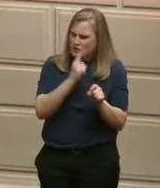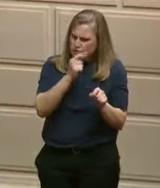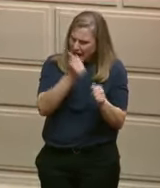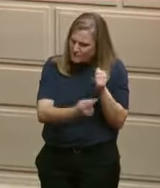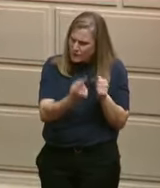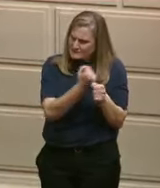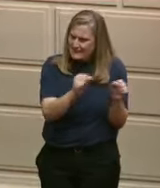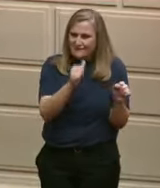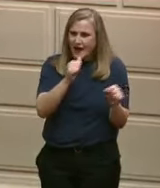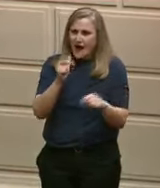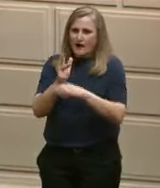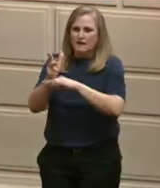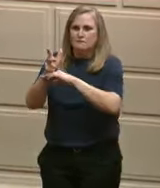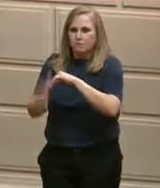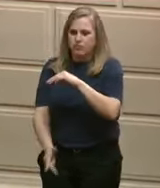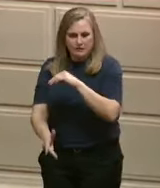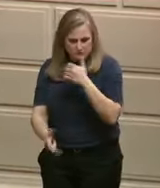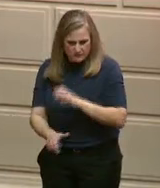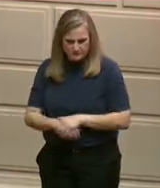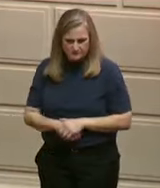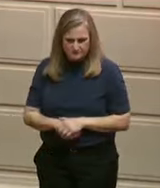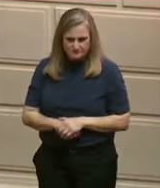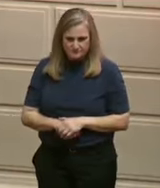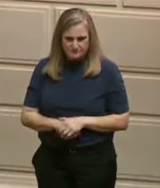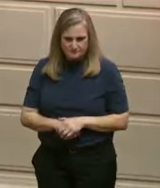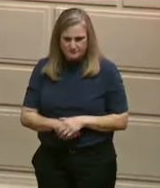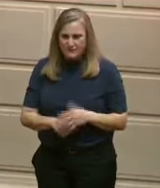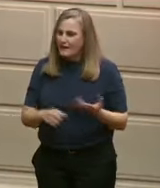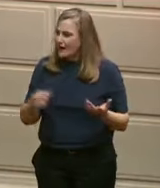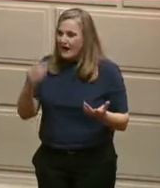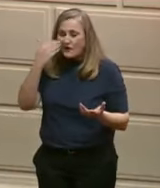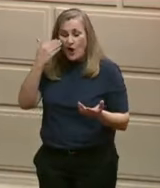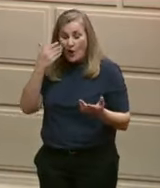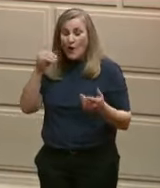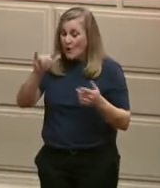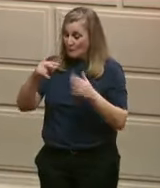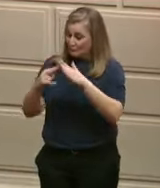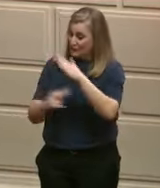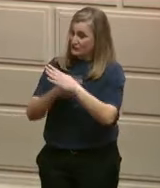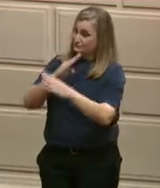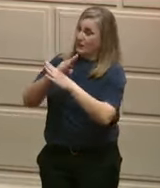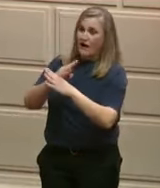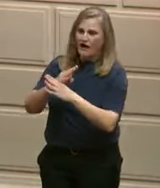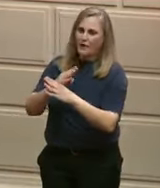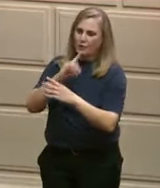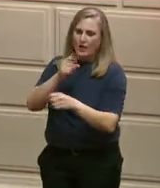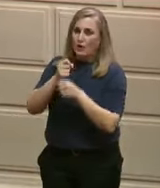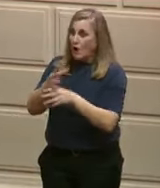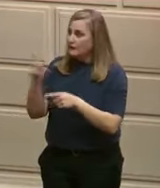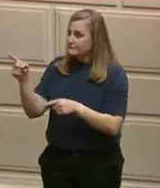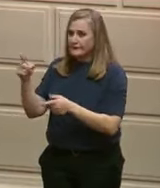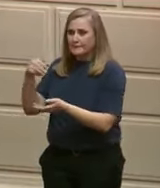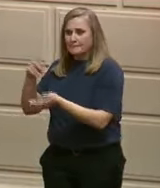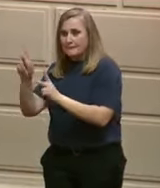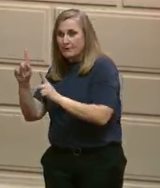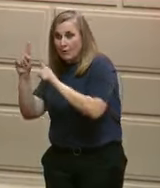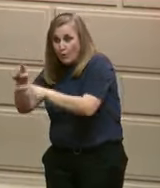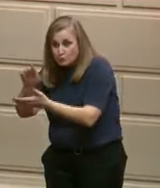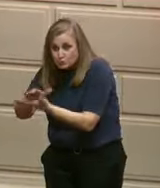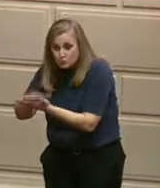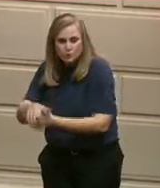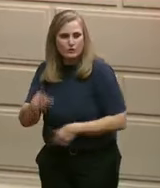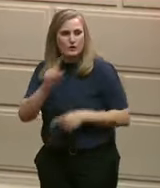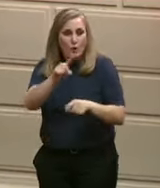to doctor's appointments and taking kids to school. So I want to once again thank Rhode Islanders for their patience and understanding.